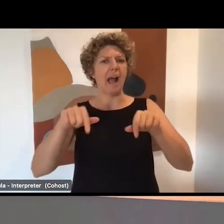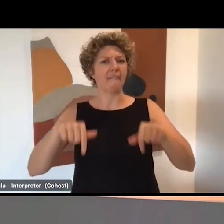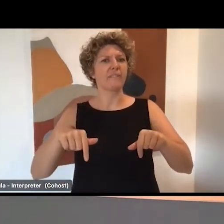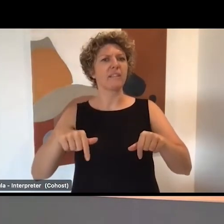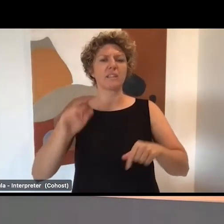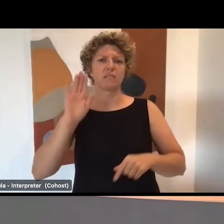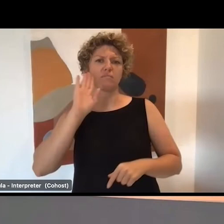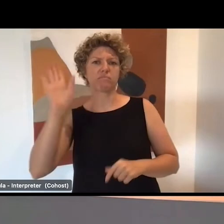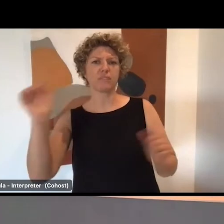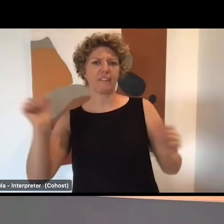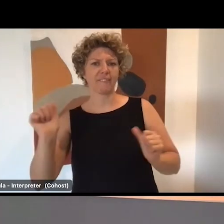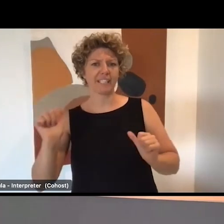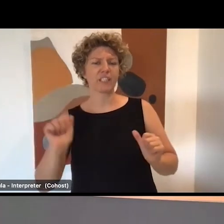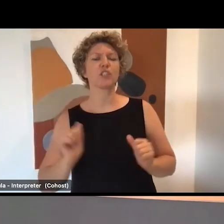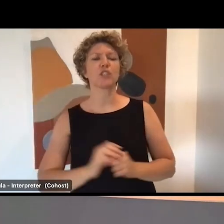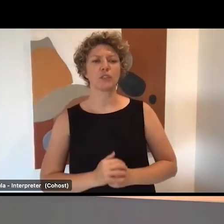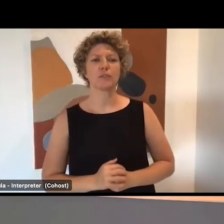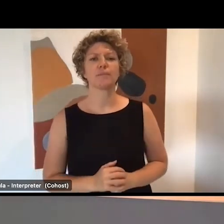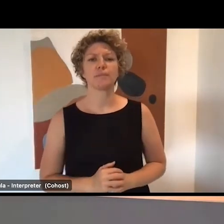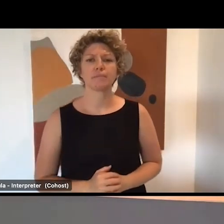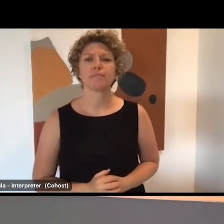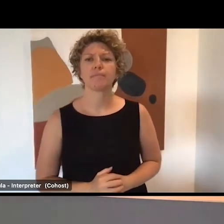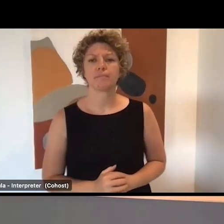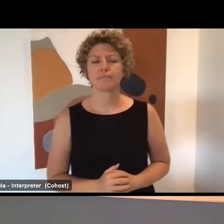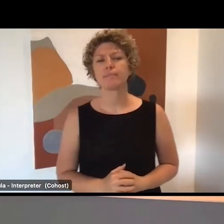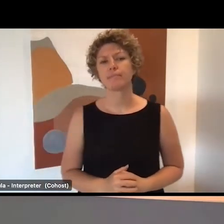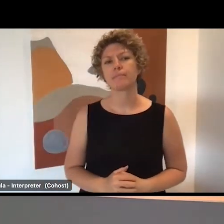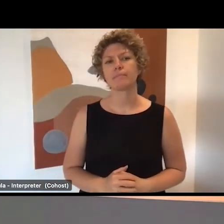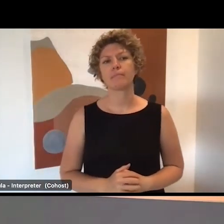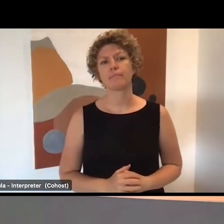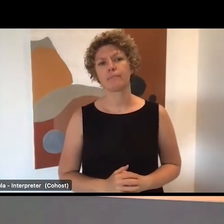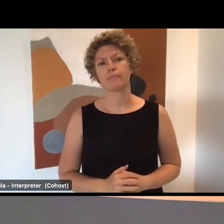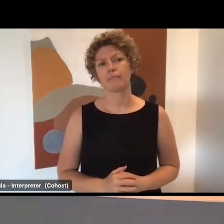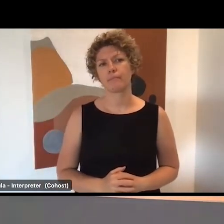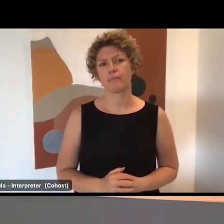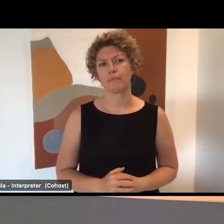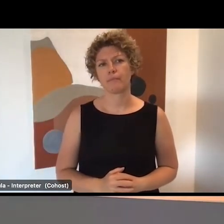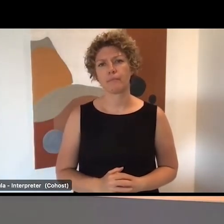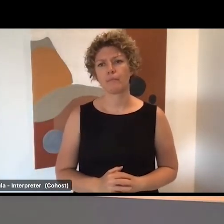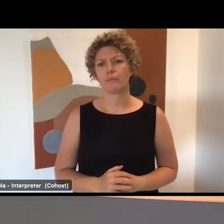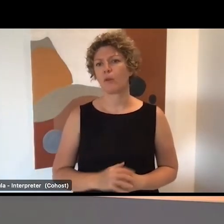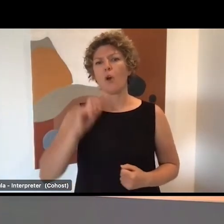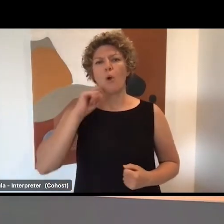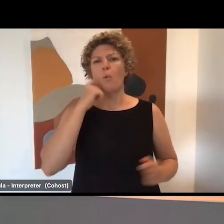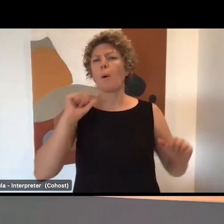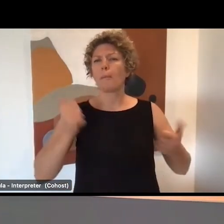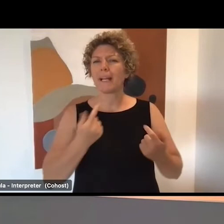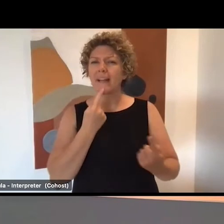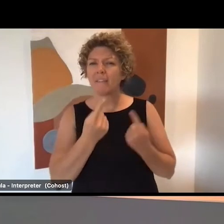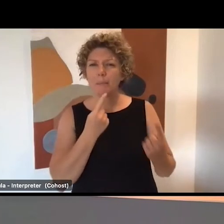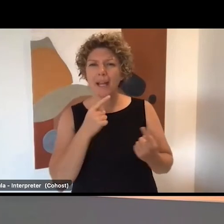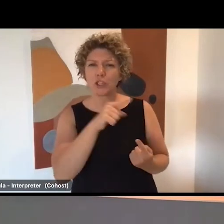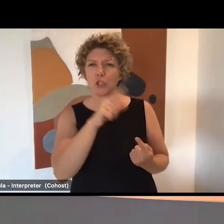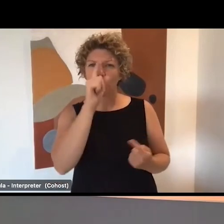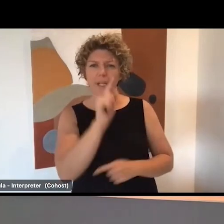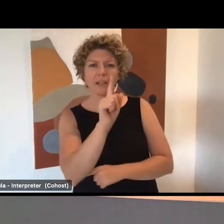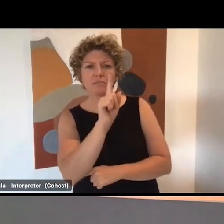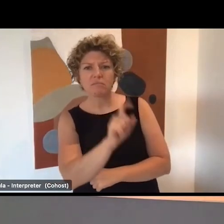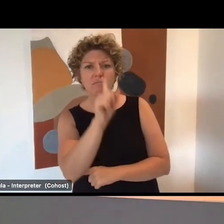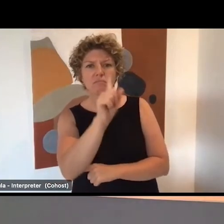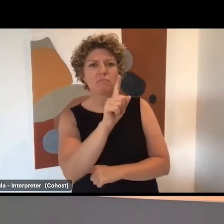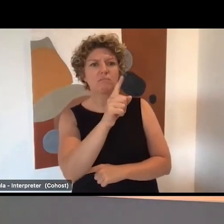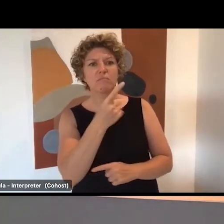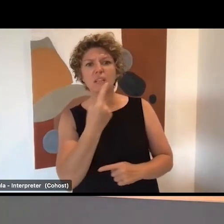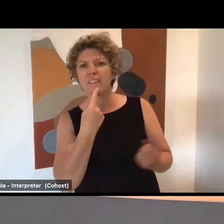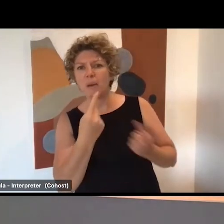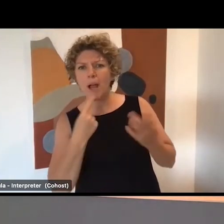as mentioned before by Eliza, and we'll send them out to you. There'll be active links there that you can click on to go and find